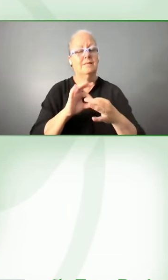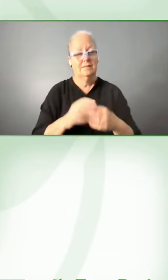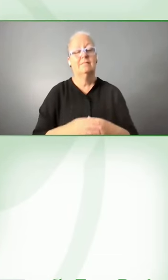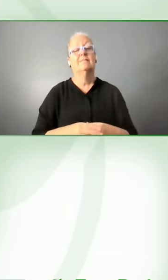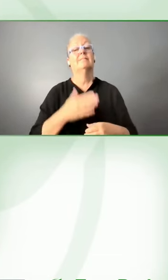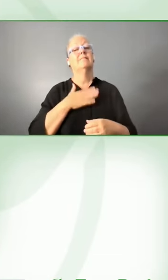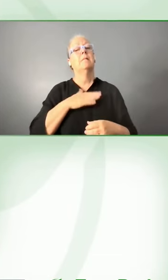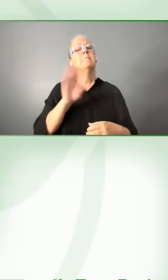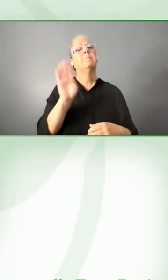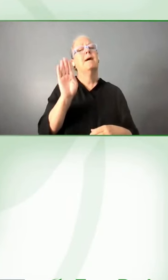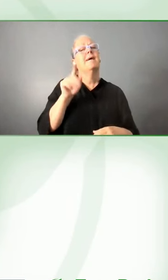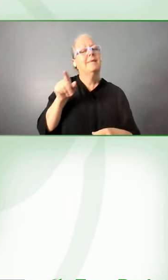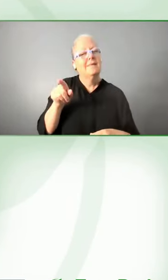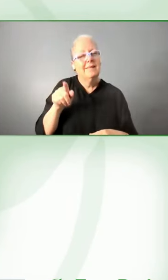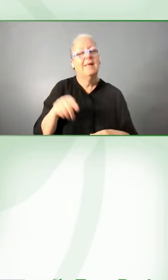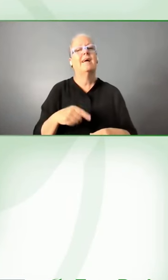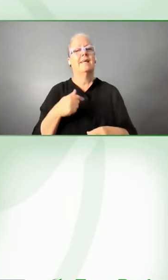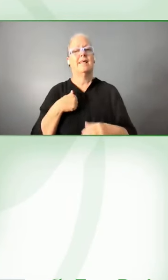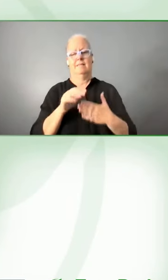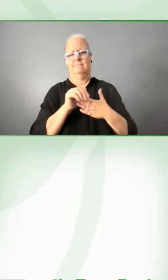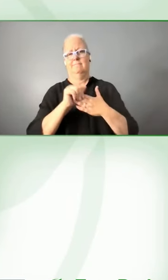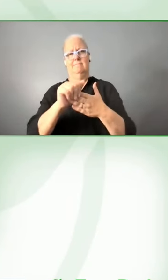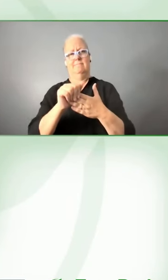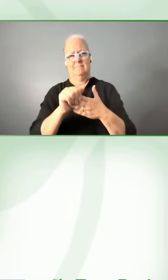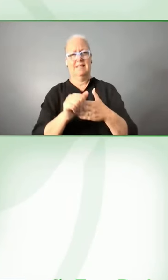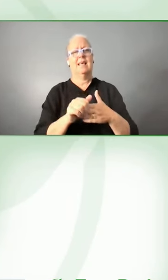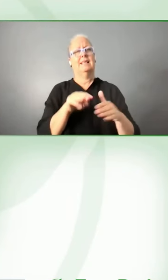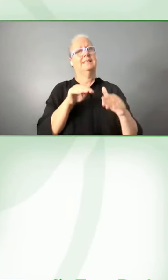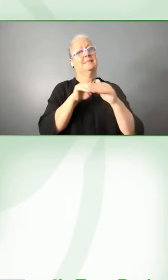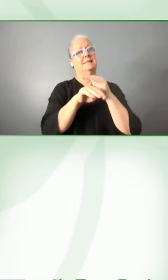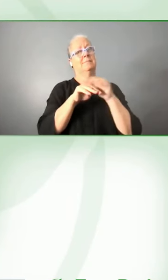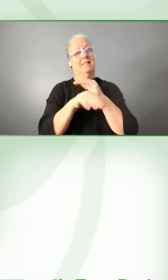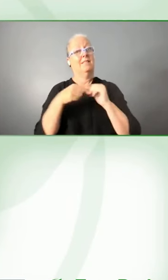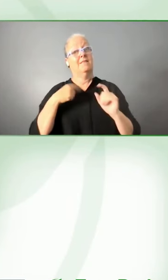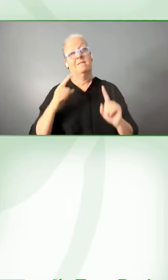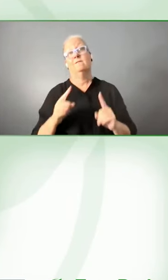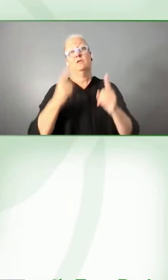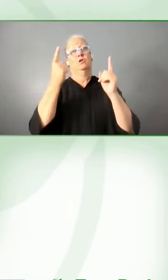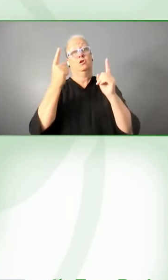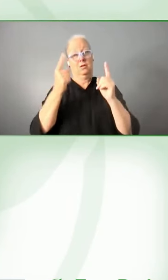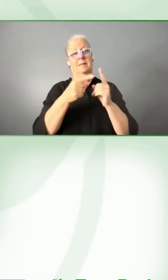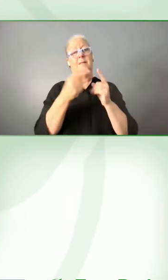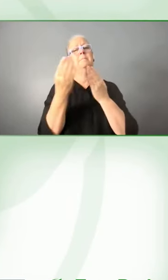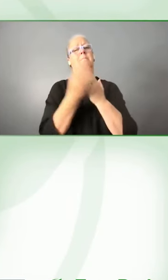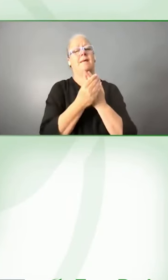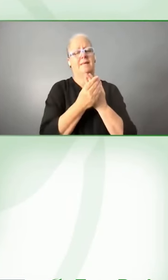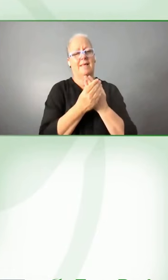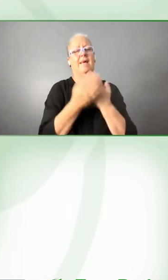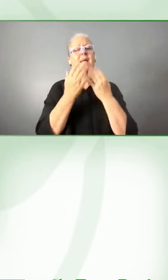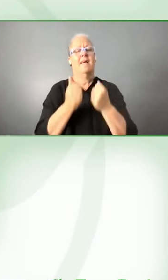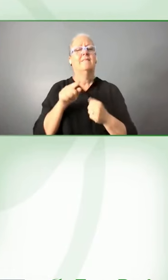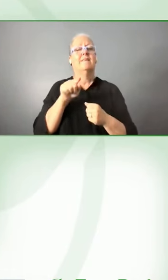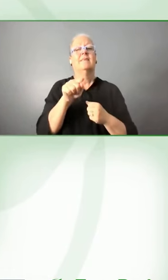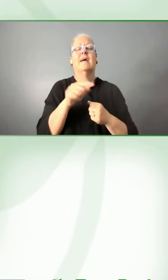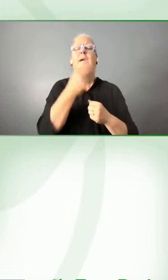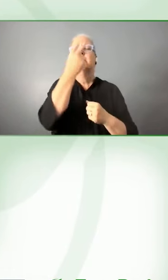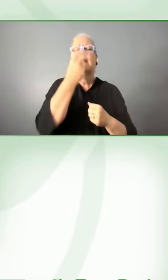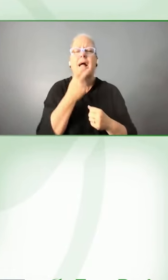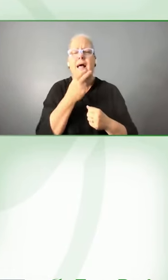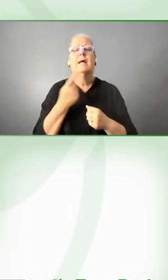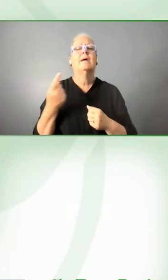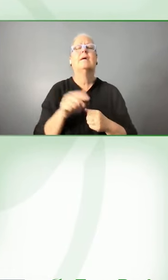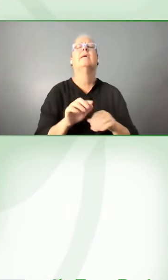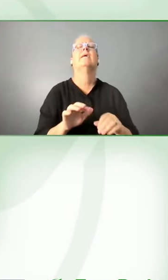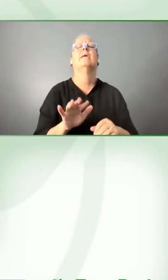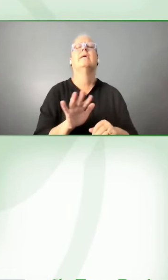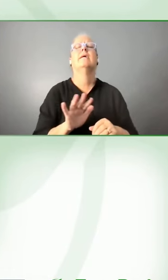accessibility services and we were the first bank in the UK to deliver talking ATMs for vision impaired people and we